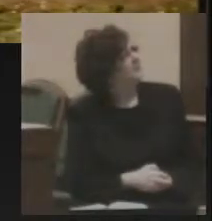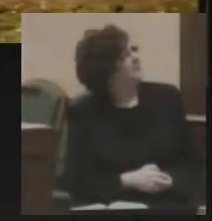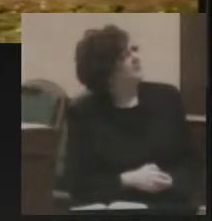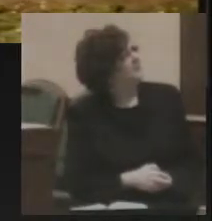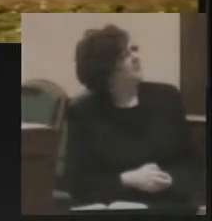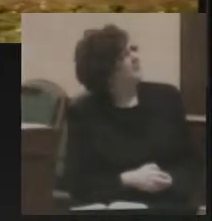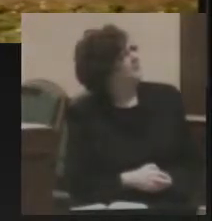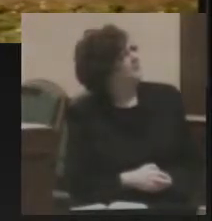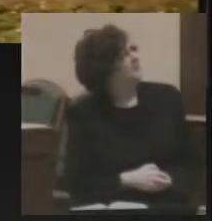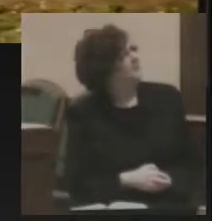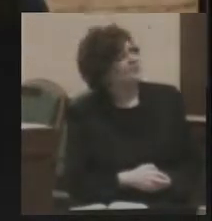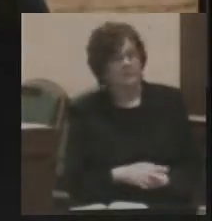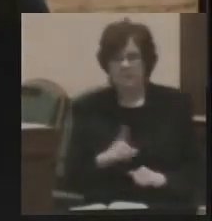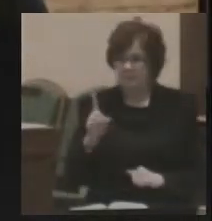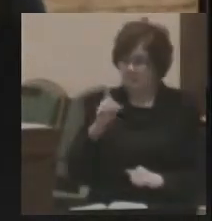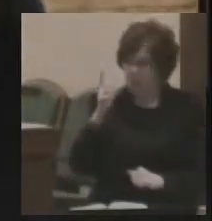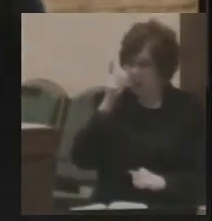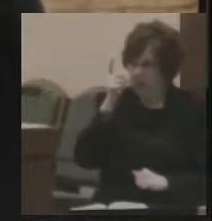Where will you go?